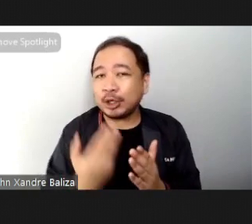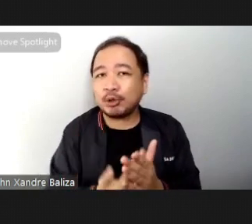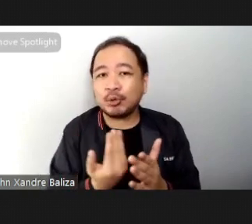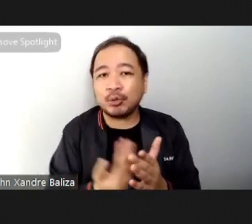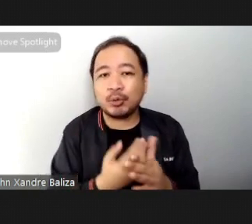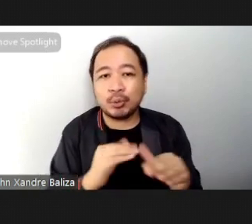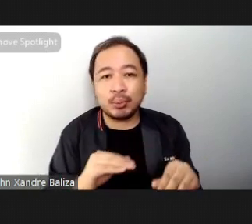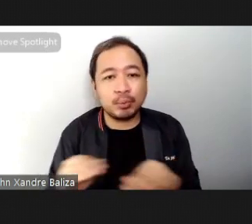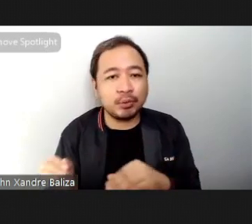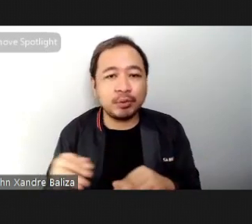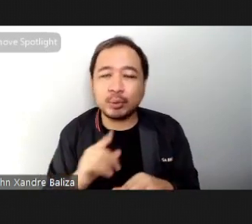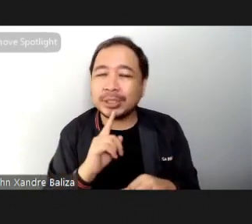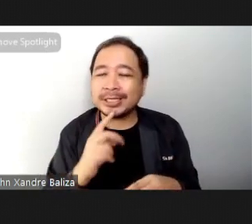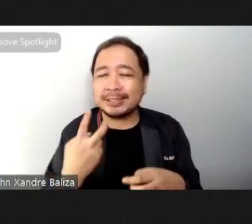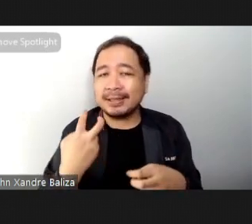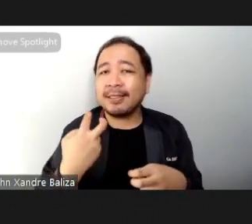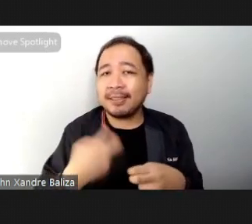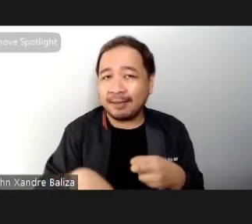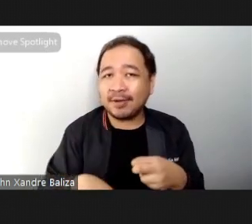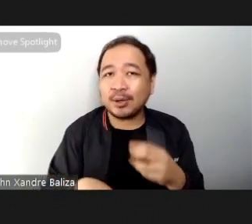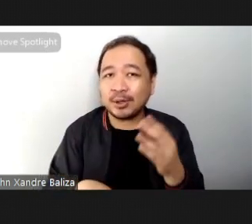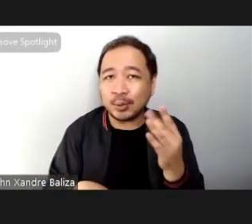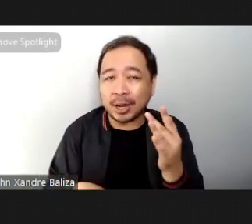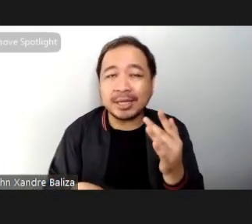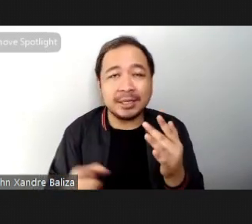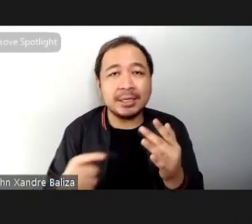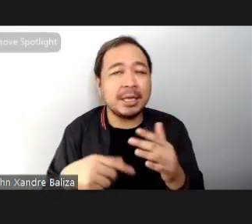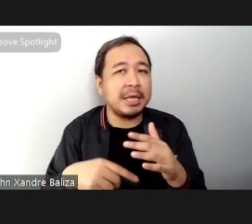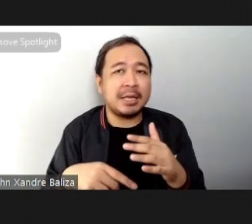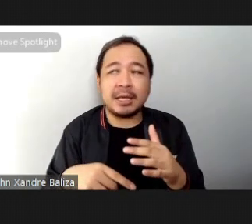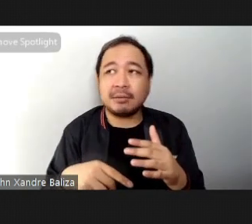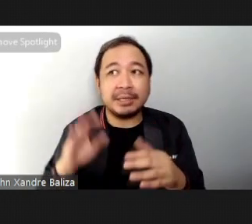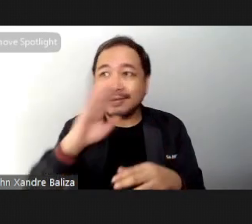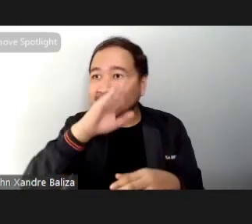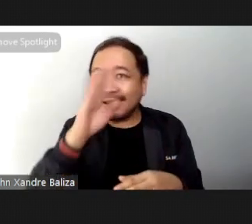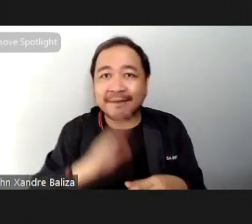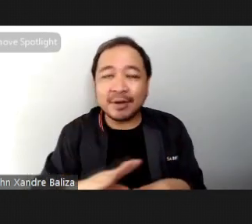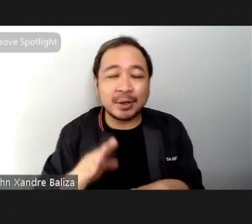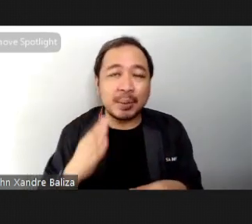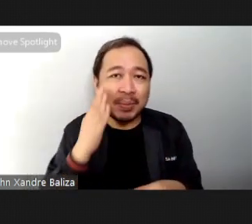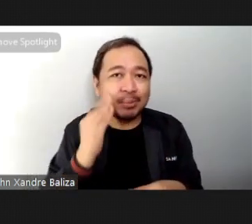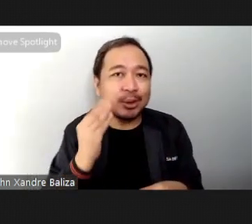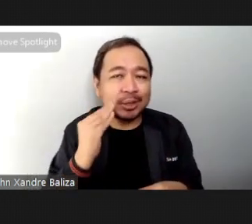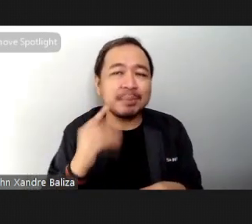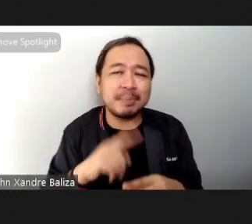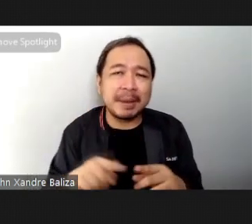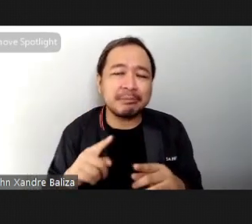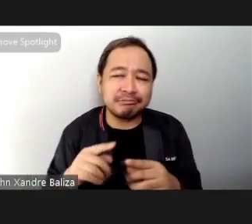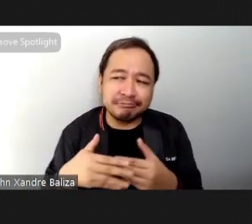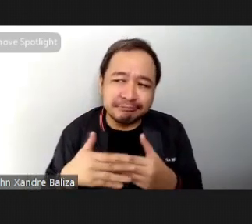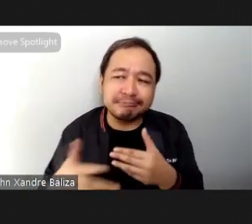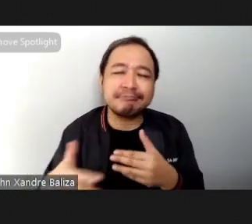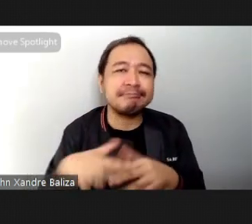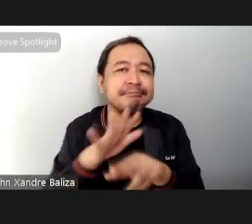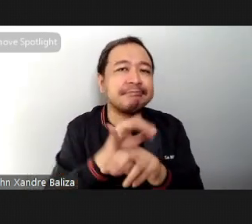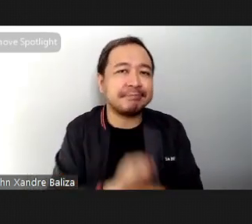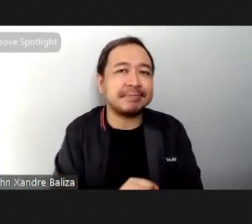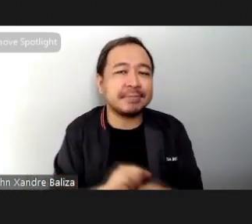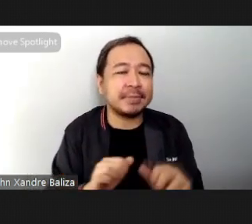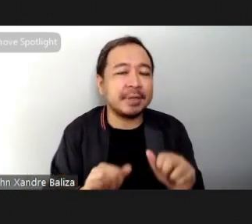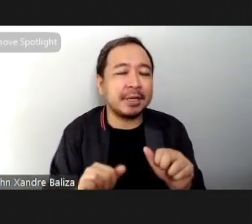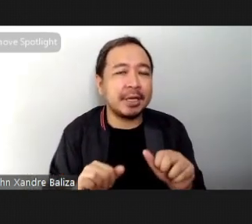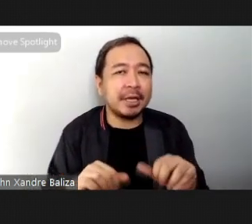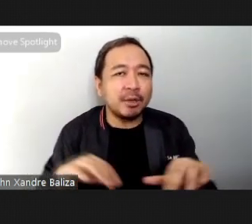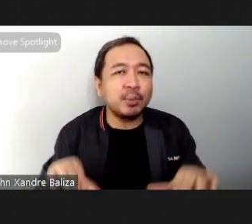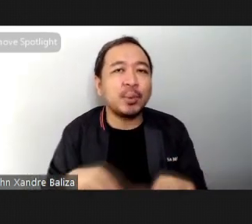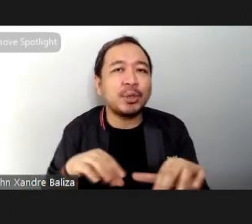me it's difficult because these are some moves that you've never done in your life and it takes a while to get used to actually performing the moves and